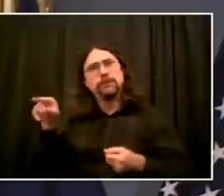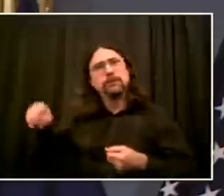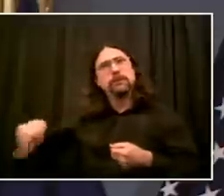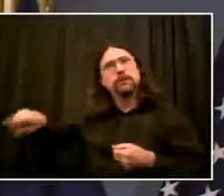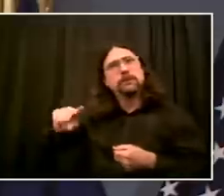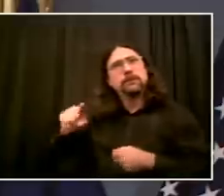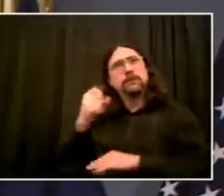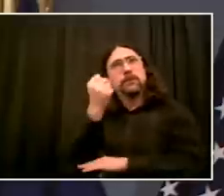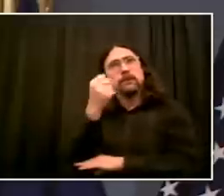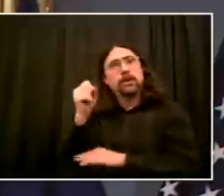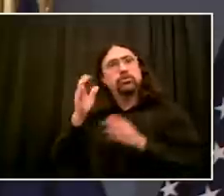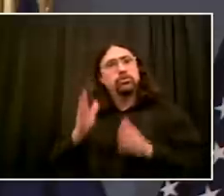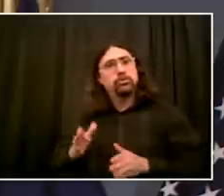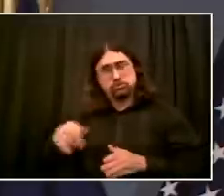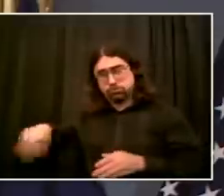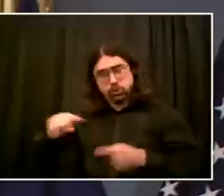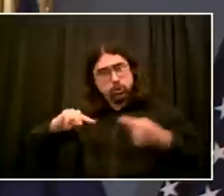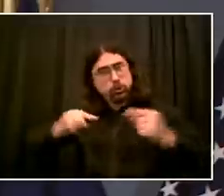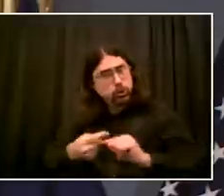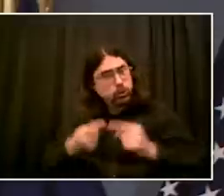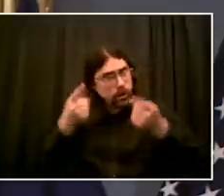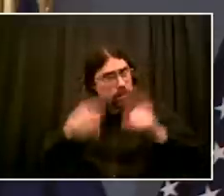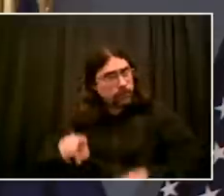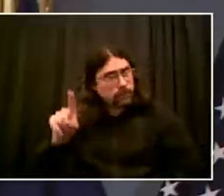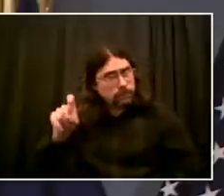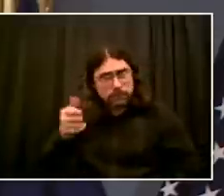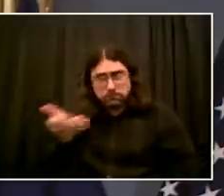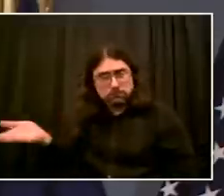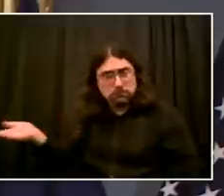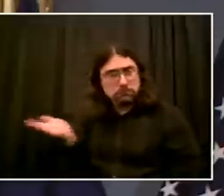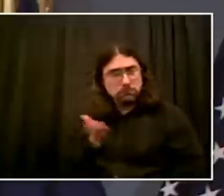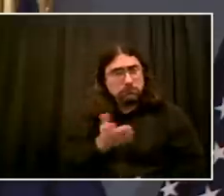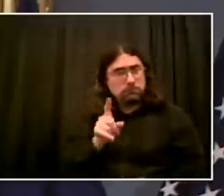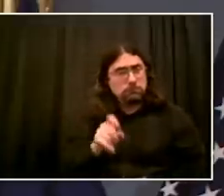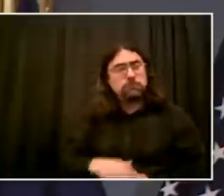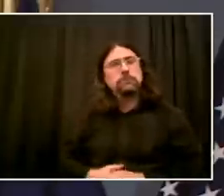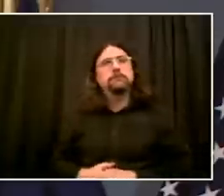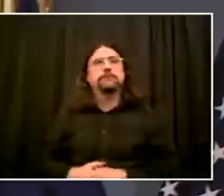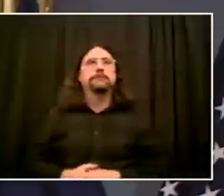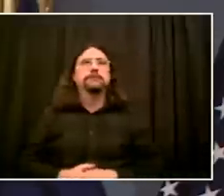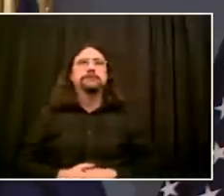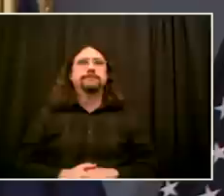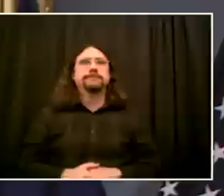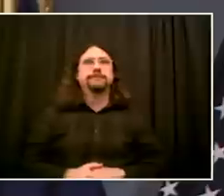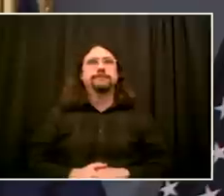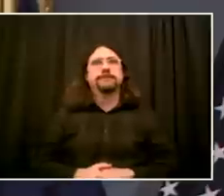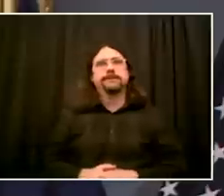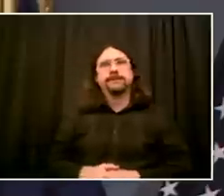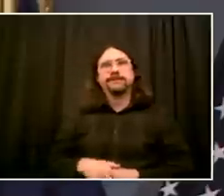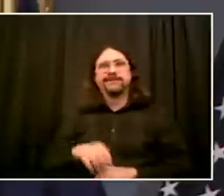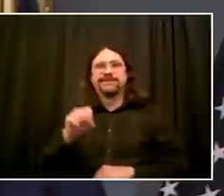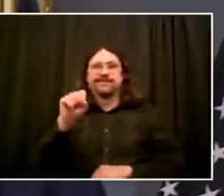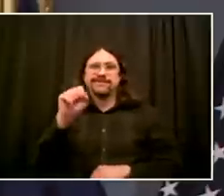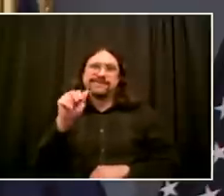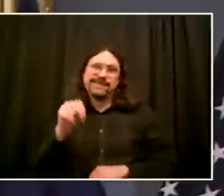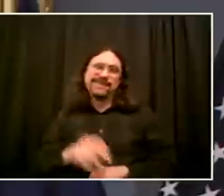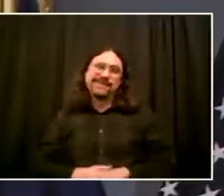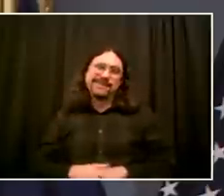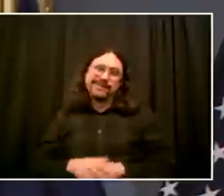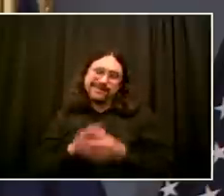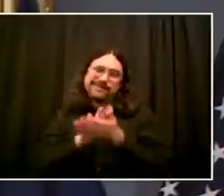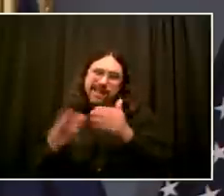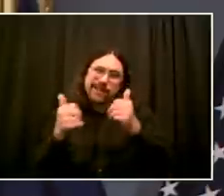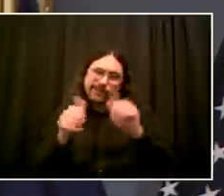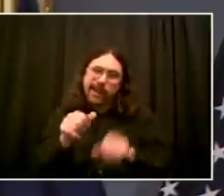Shant, nice try, my friend. I do not have fear or I wouldn't be in this job. For